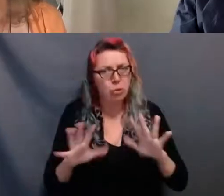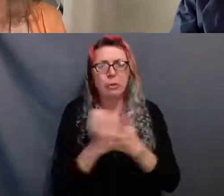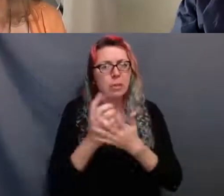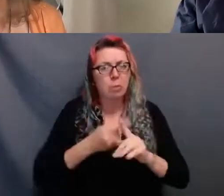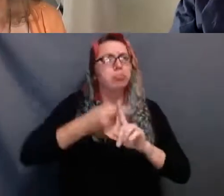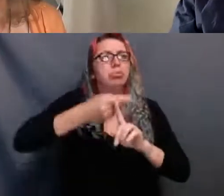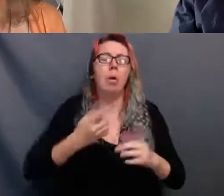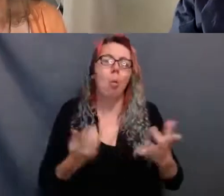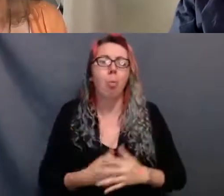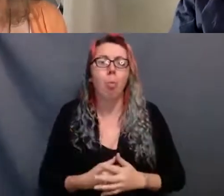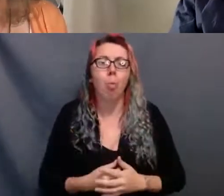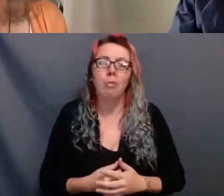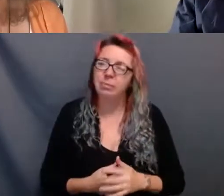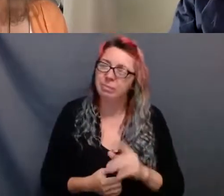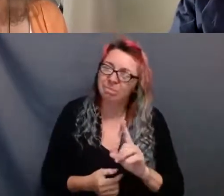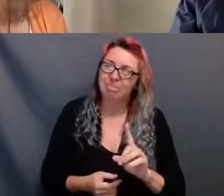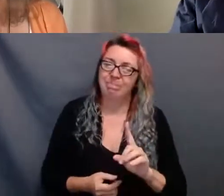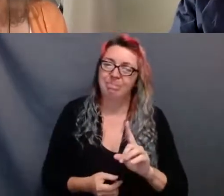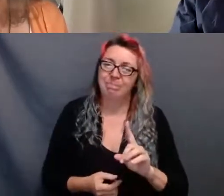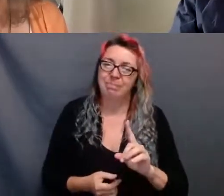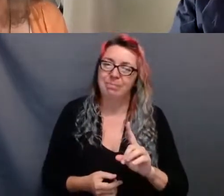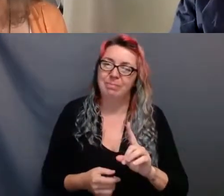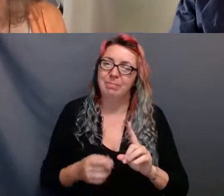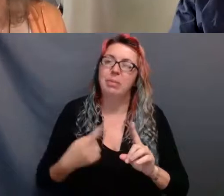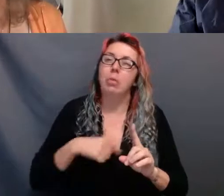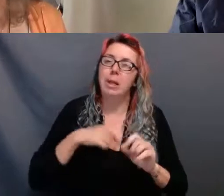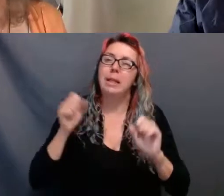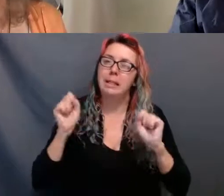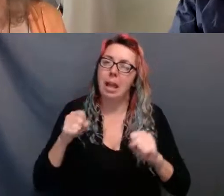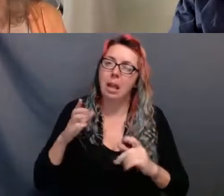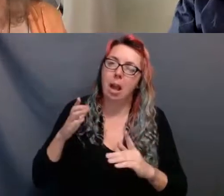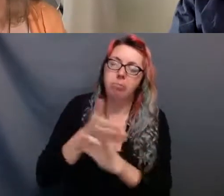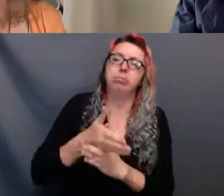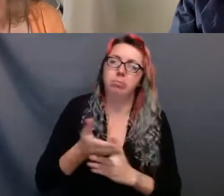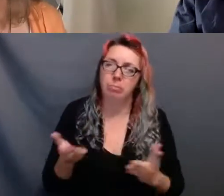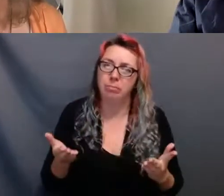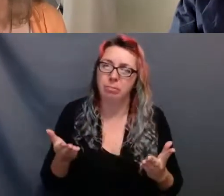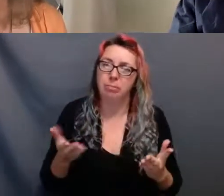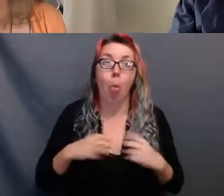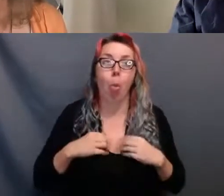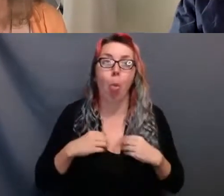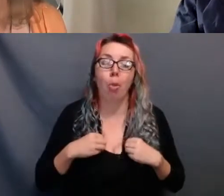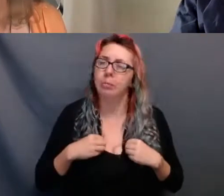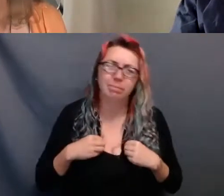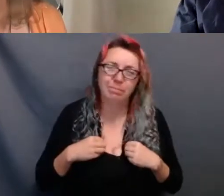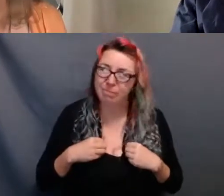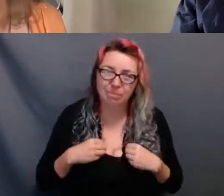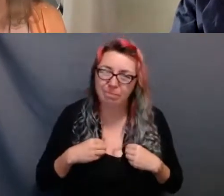that it doesn't have to be so. That it boils down to choices